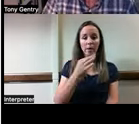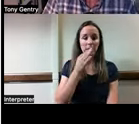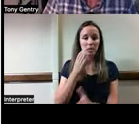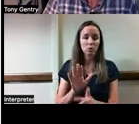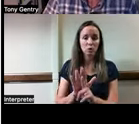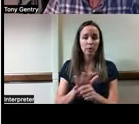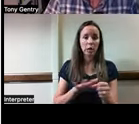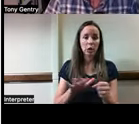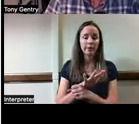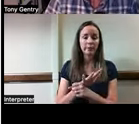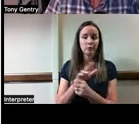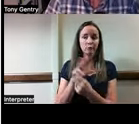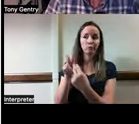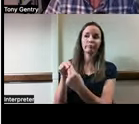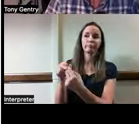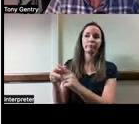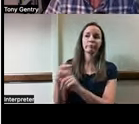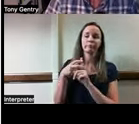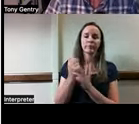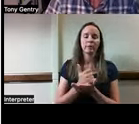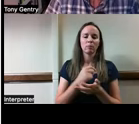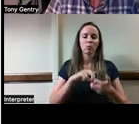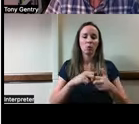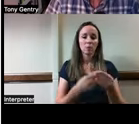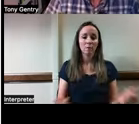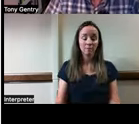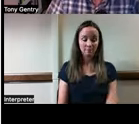stakeholder who can problem solve this with you.